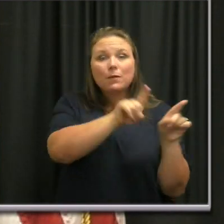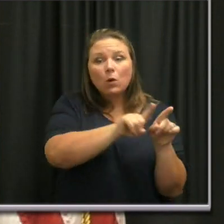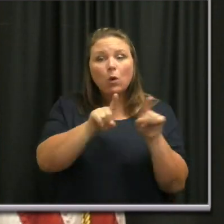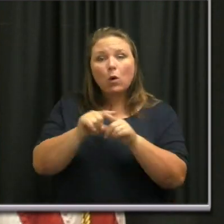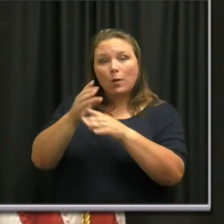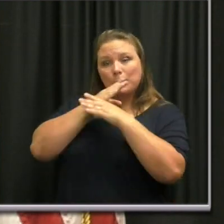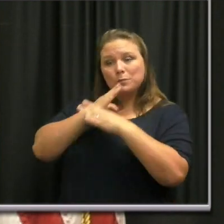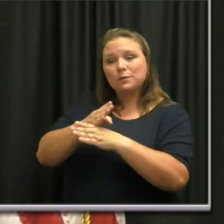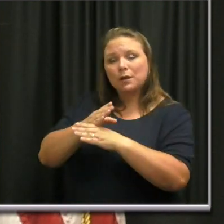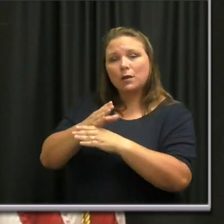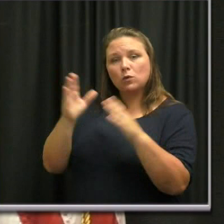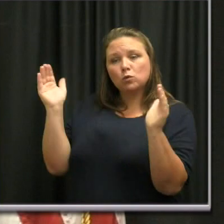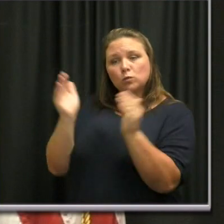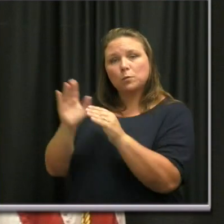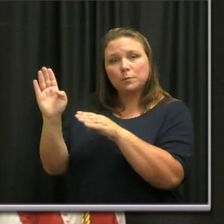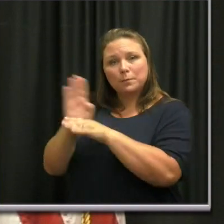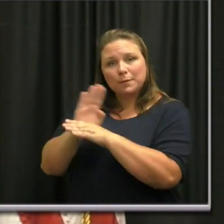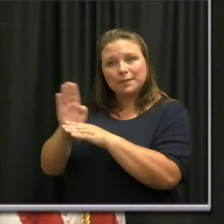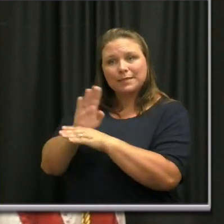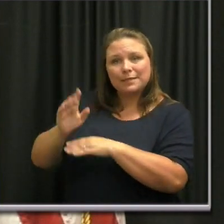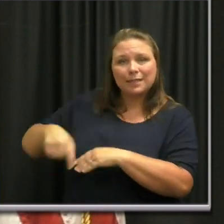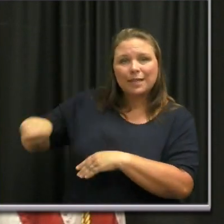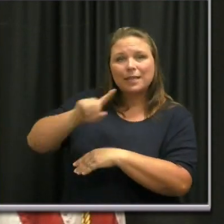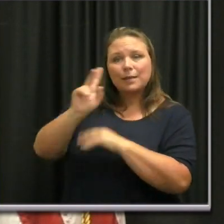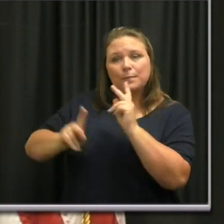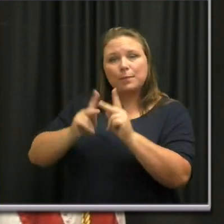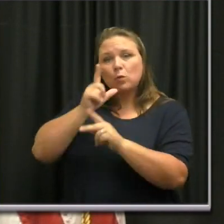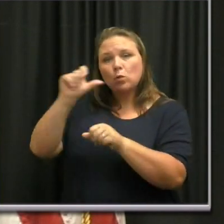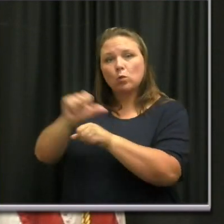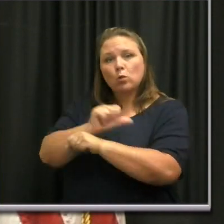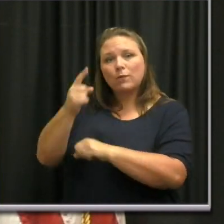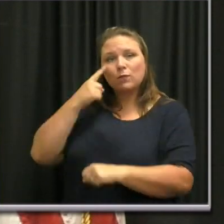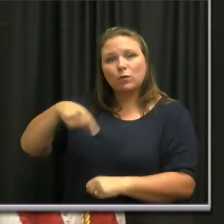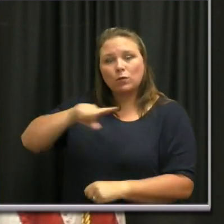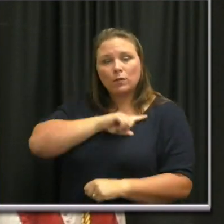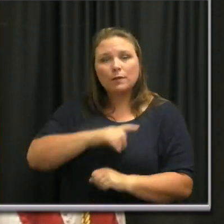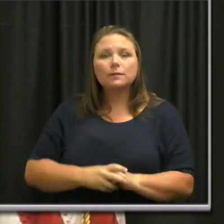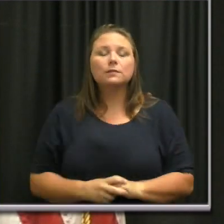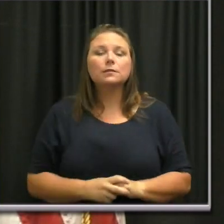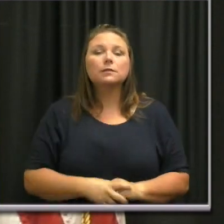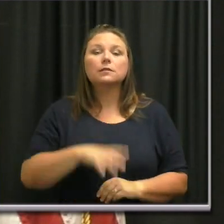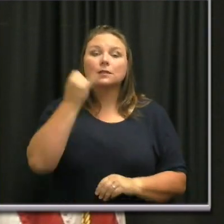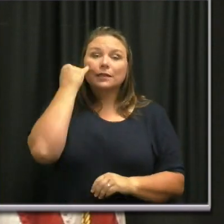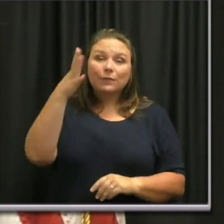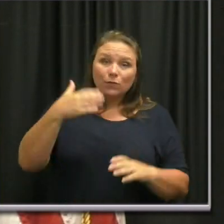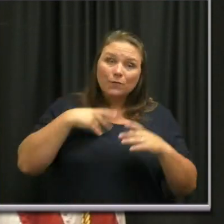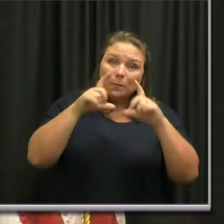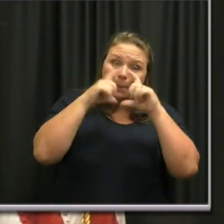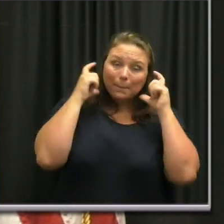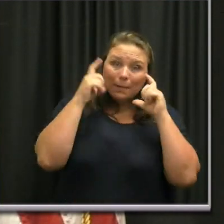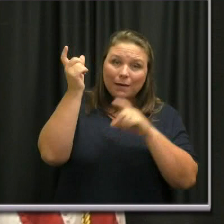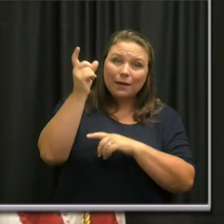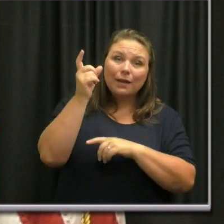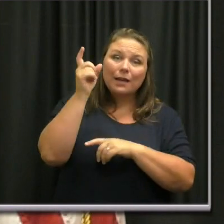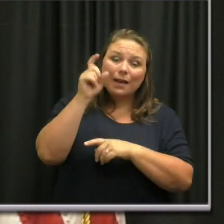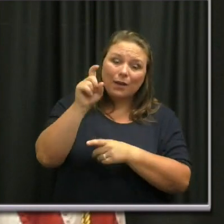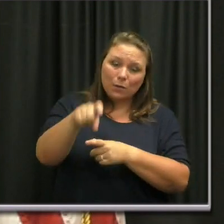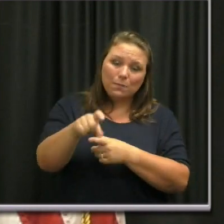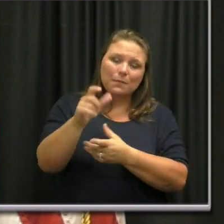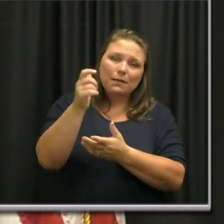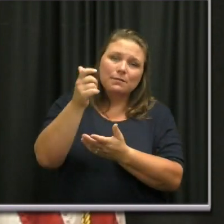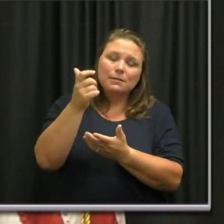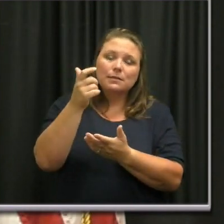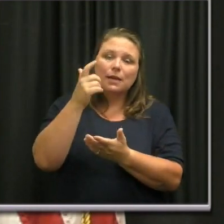helps to protect small businesses and those we employ. When you wear a mask, you help to flatten the